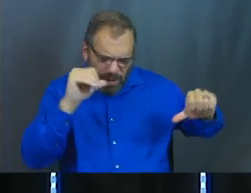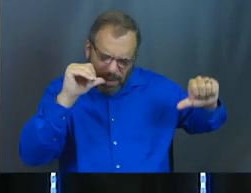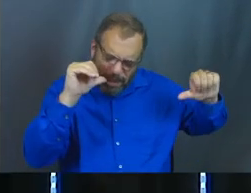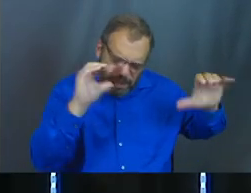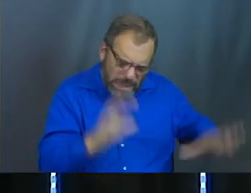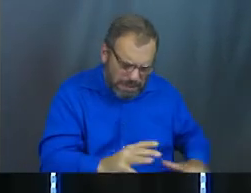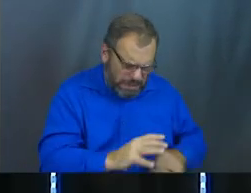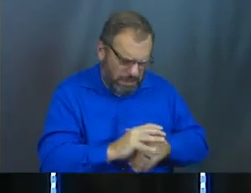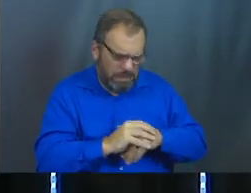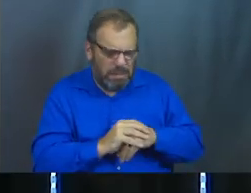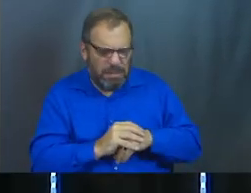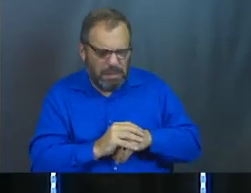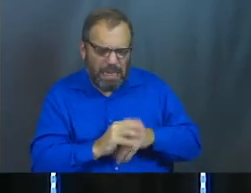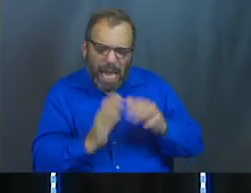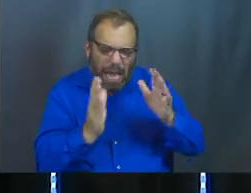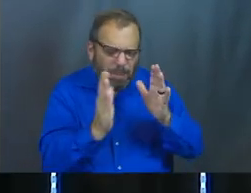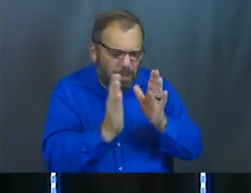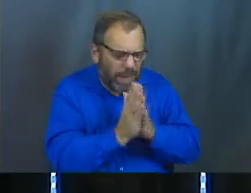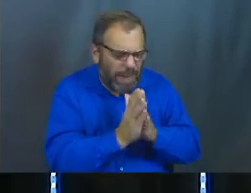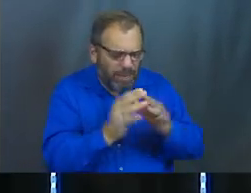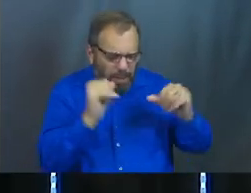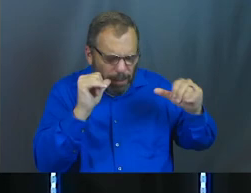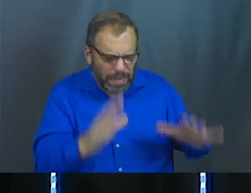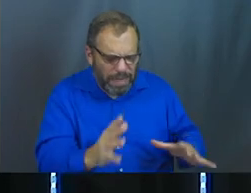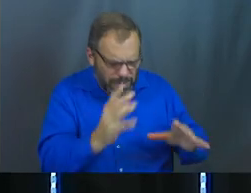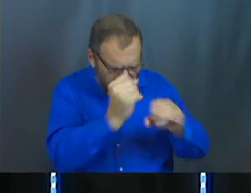of revelation.